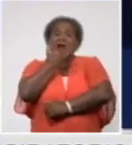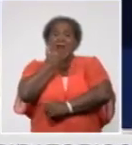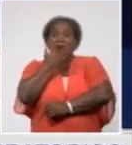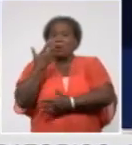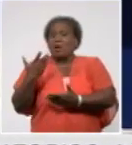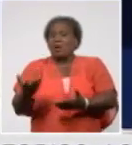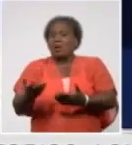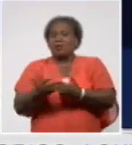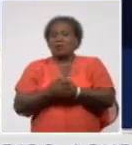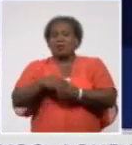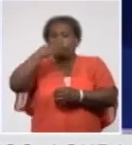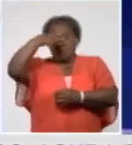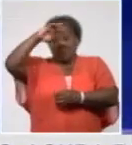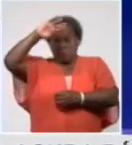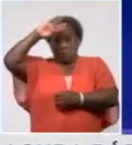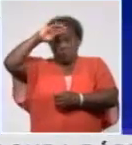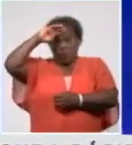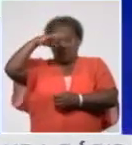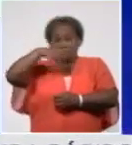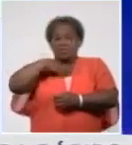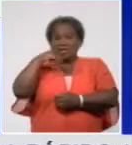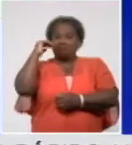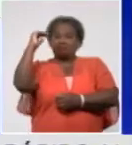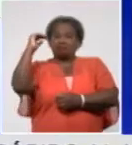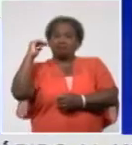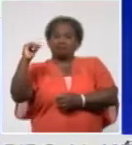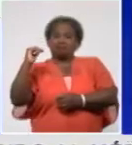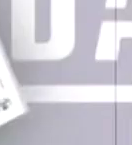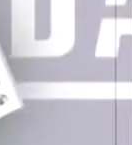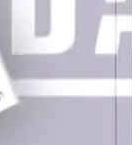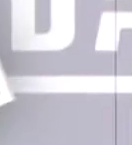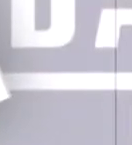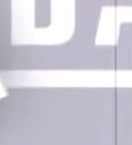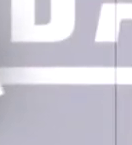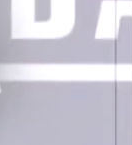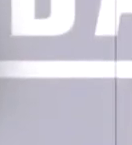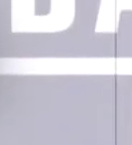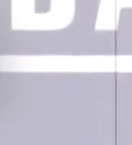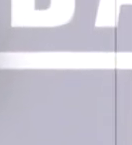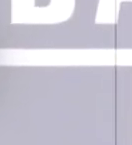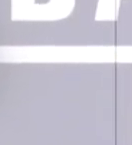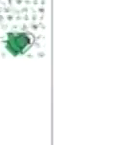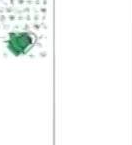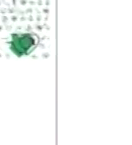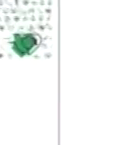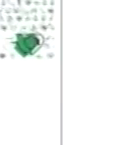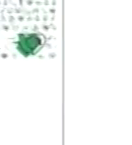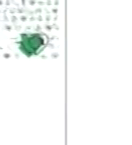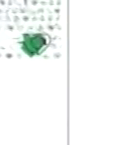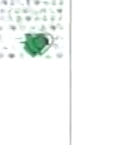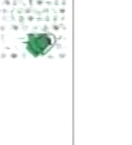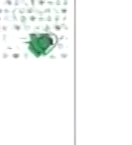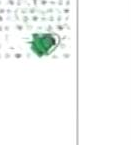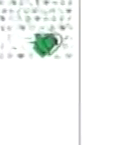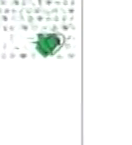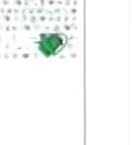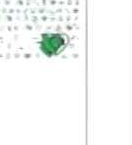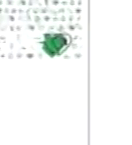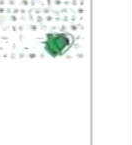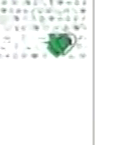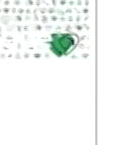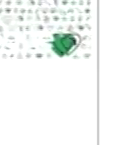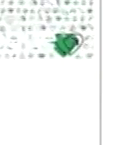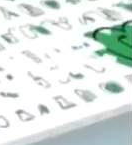the behaviour of the pandemic in Cuba and the world. Cuba Cuba places 114th